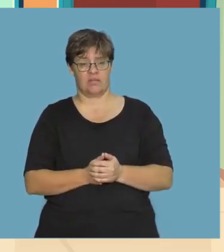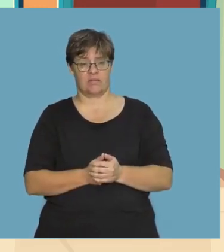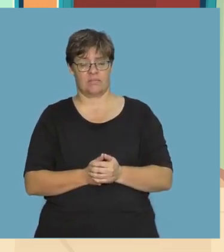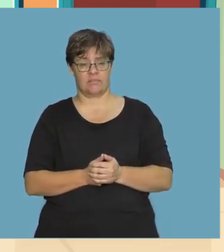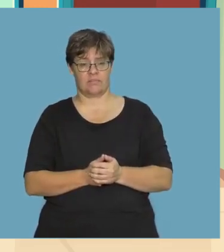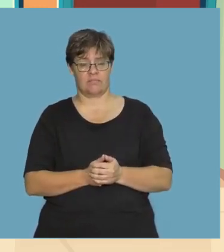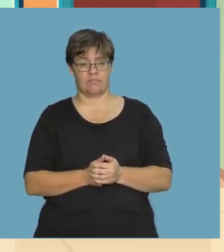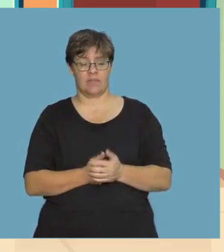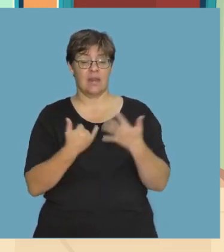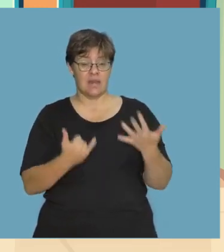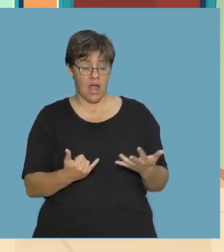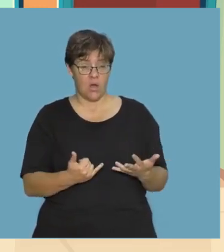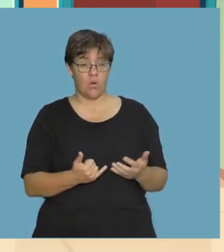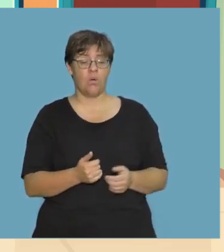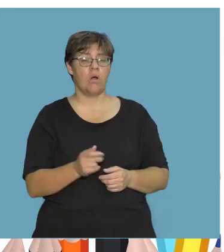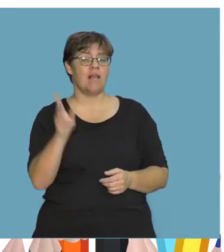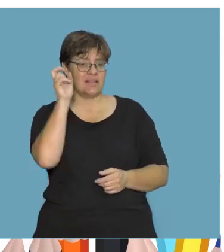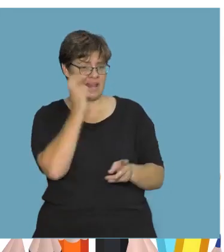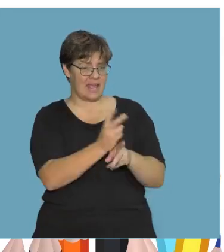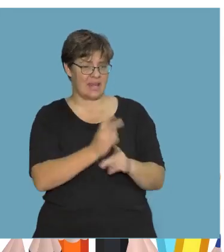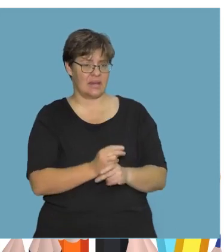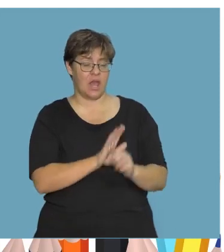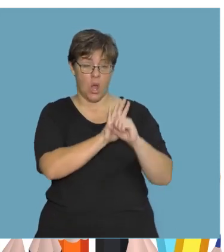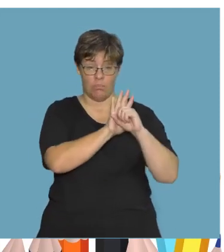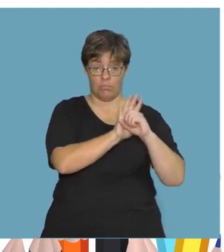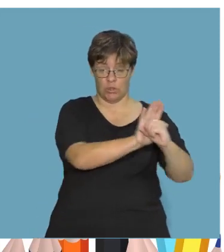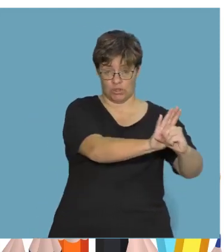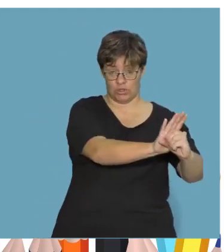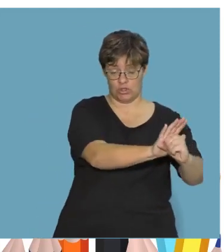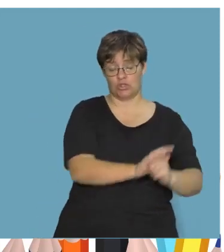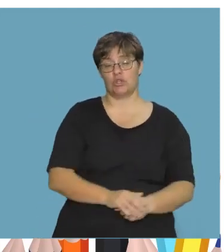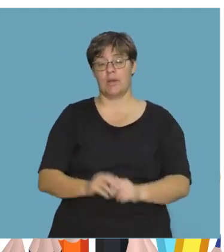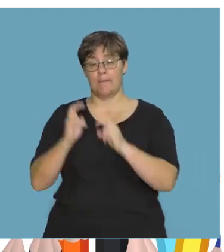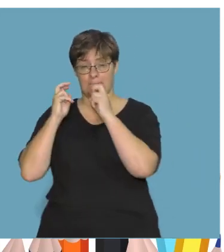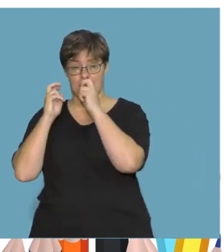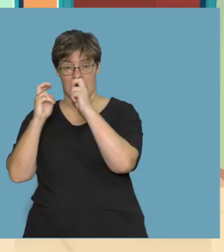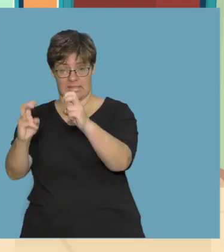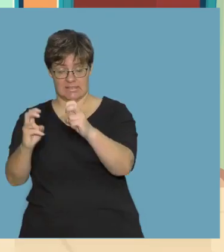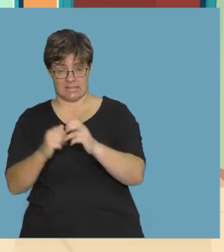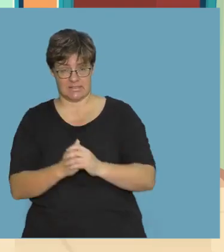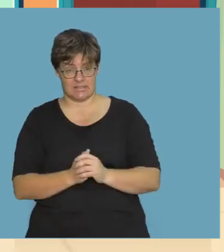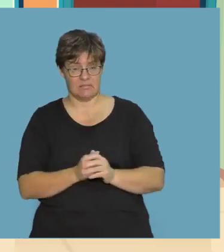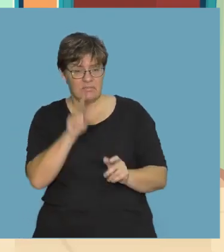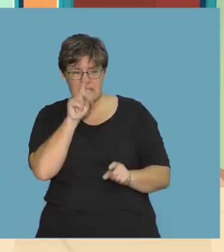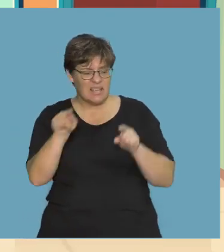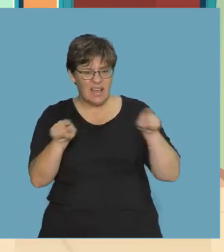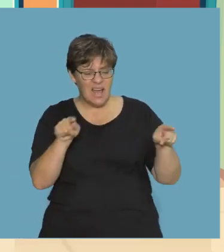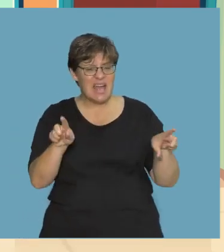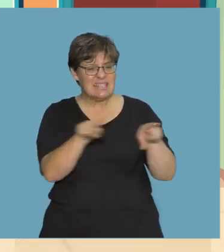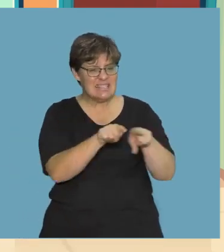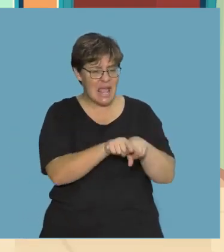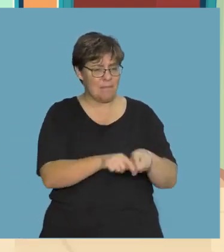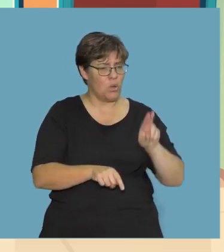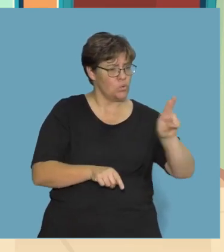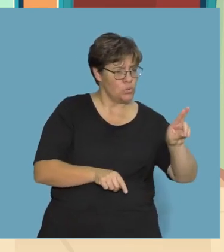Now listen to the words again. Push, bus. Can you hear that the same letter has a